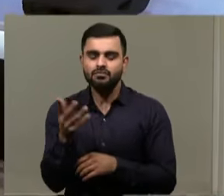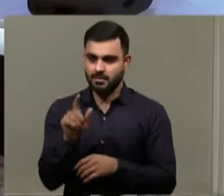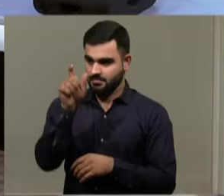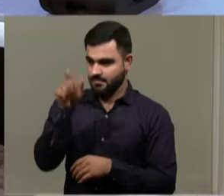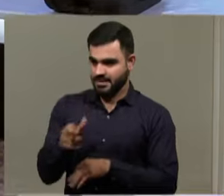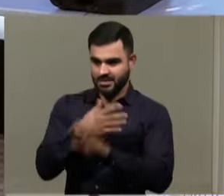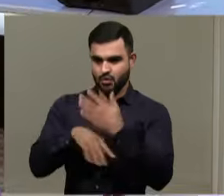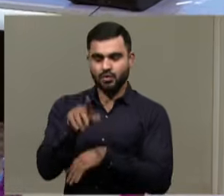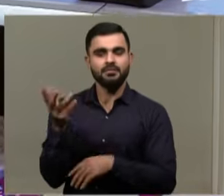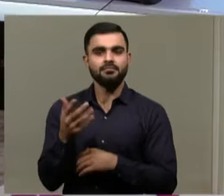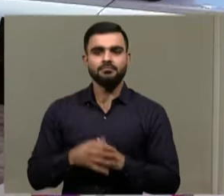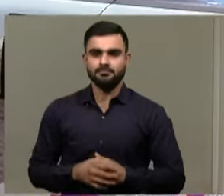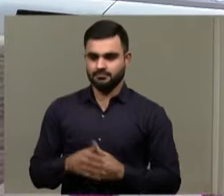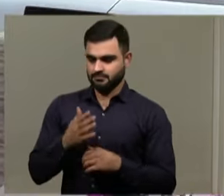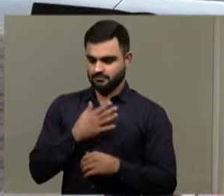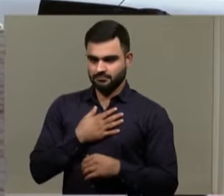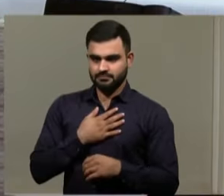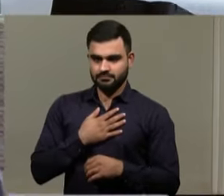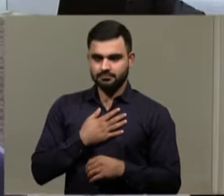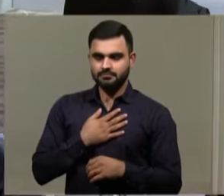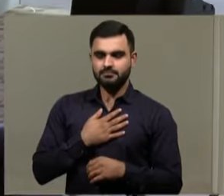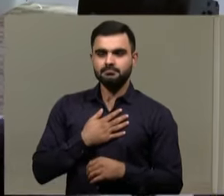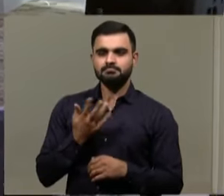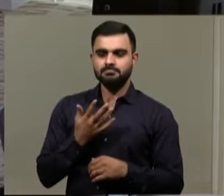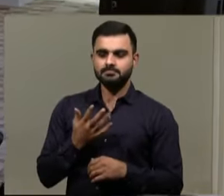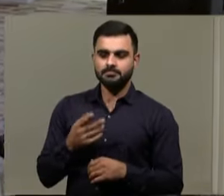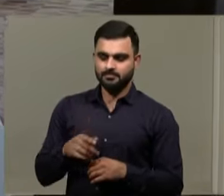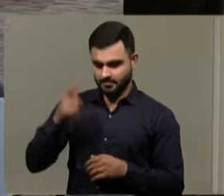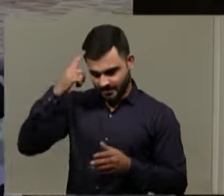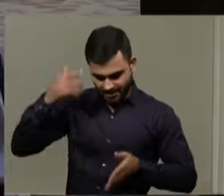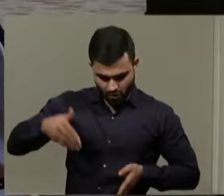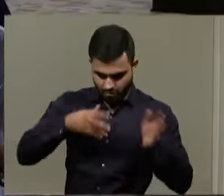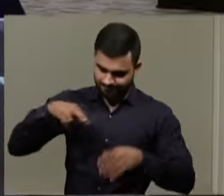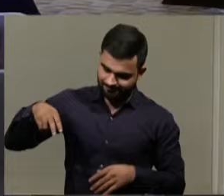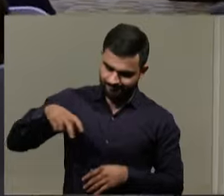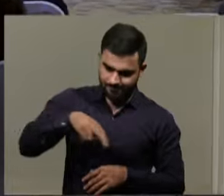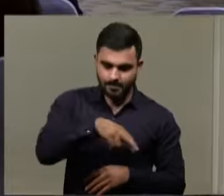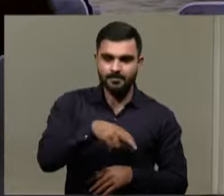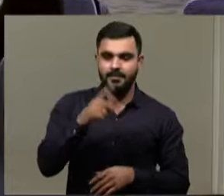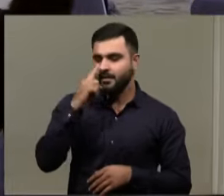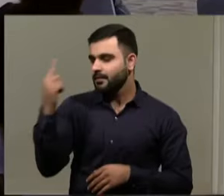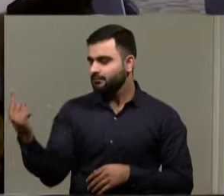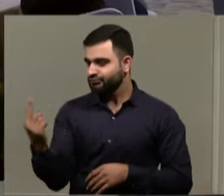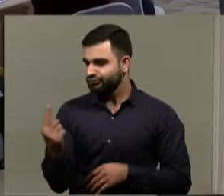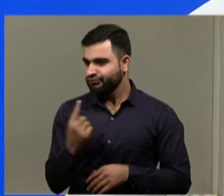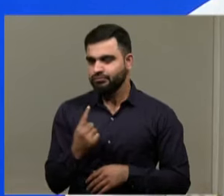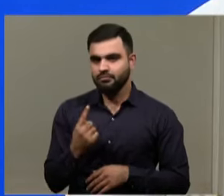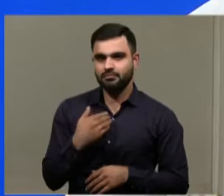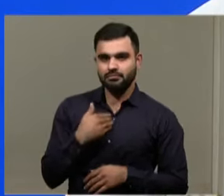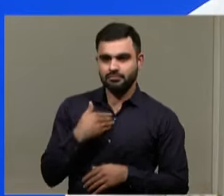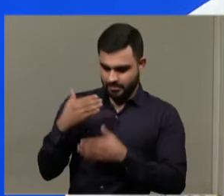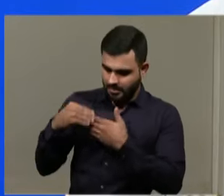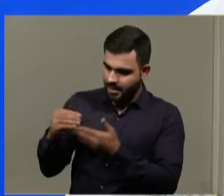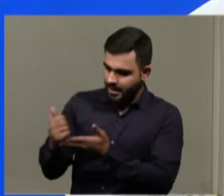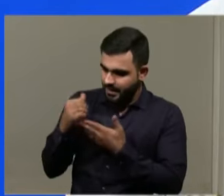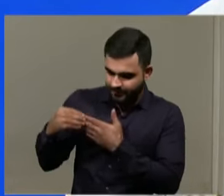persons with disability. See, when I was crossing, when I was just crossing the road, some girl came to me and she helped me to